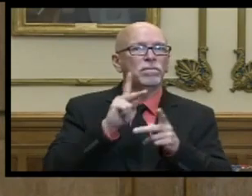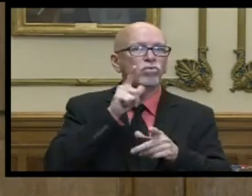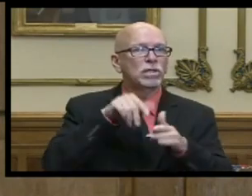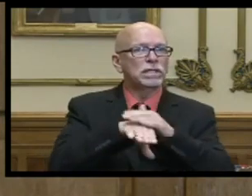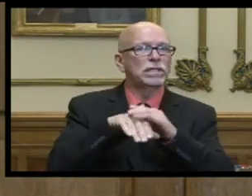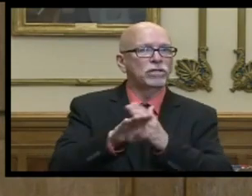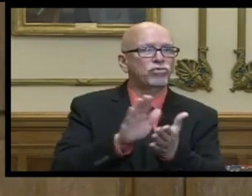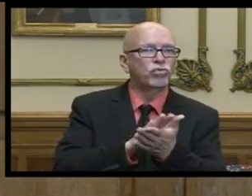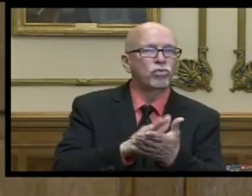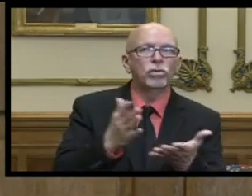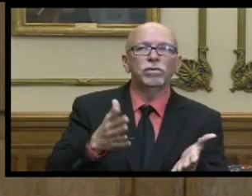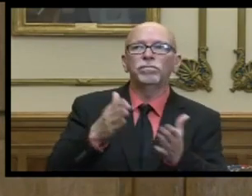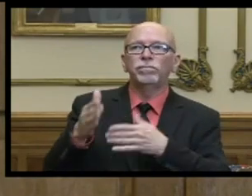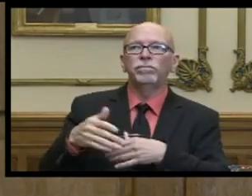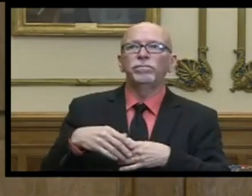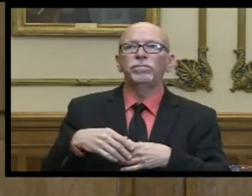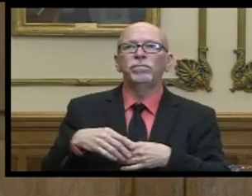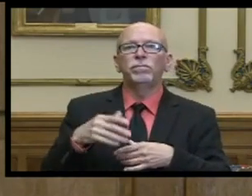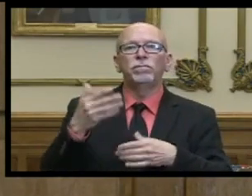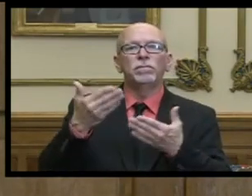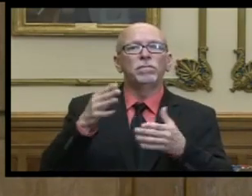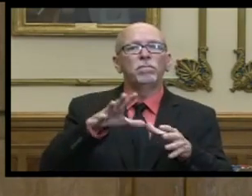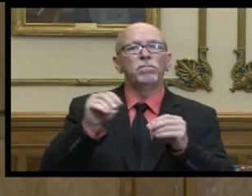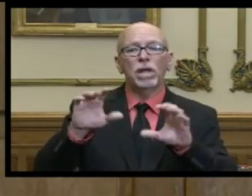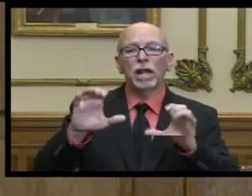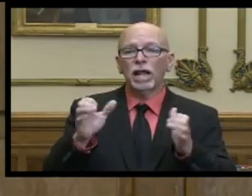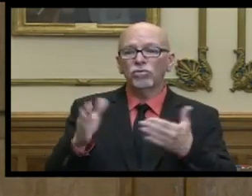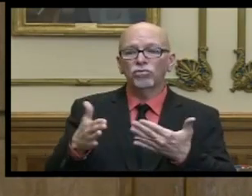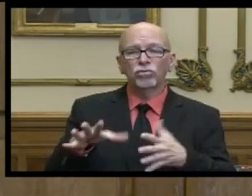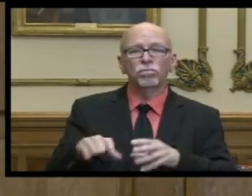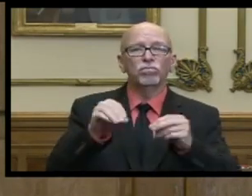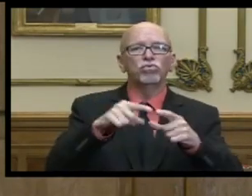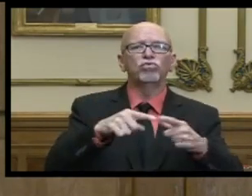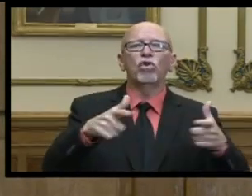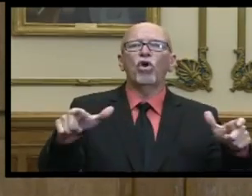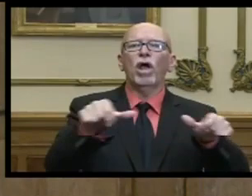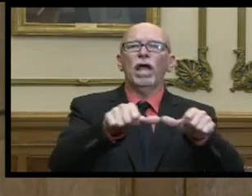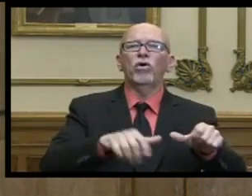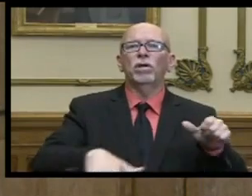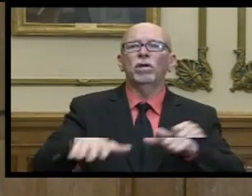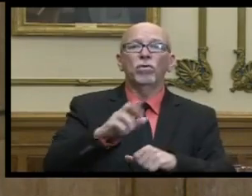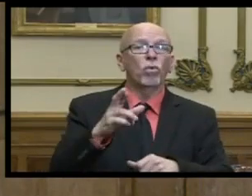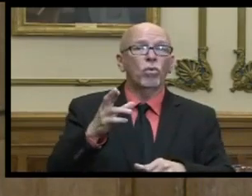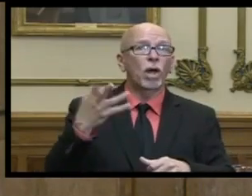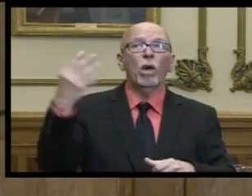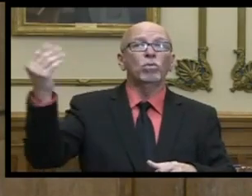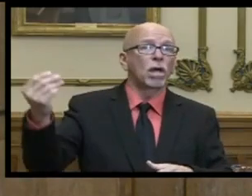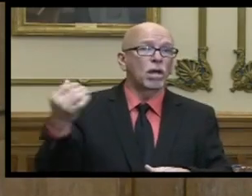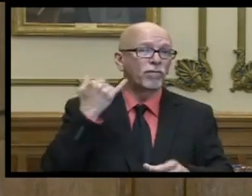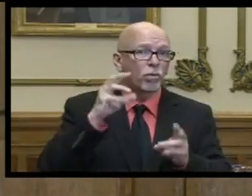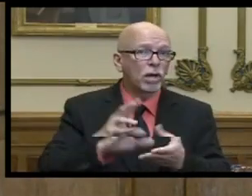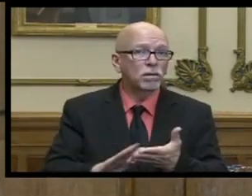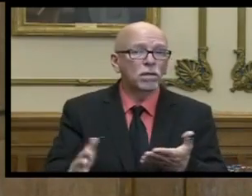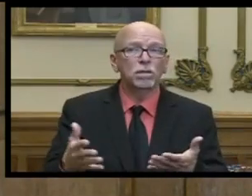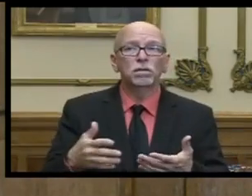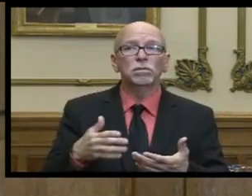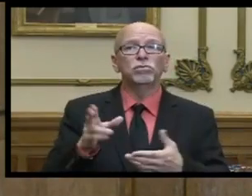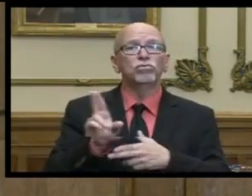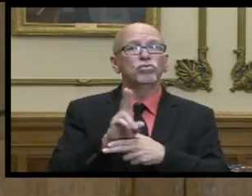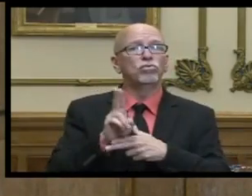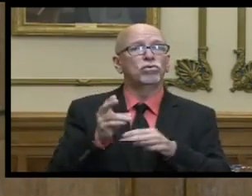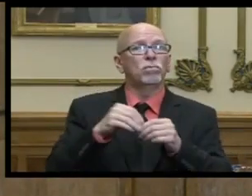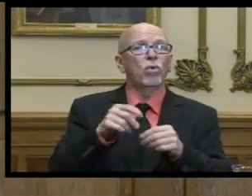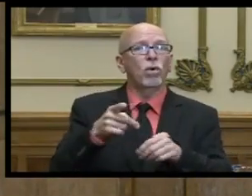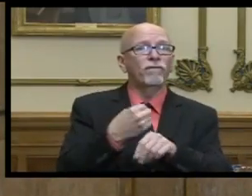in the schools and and moving uh classrooms into larger areas or even outside um using more video